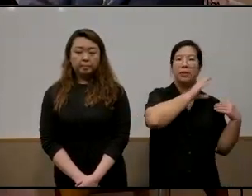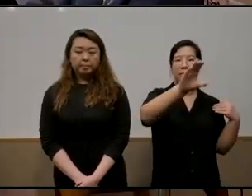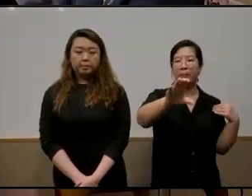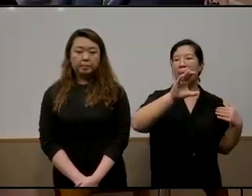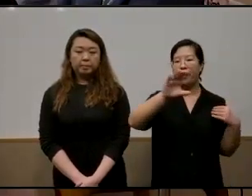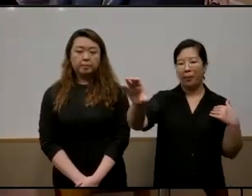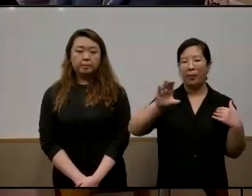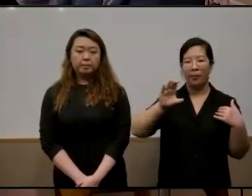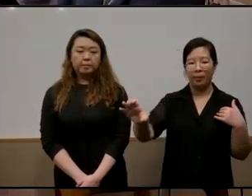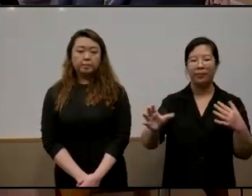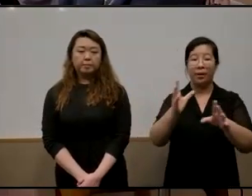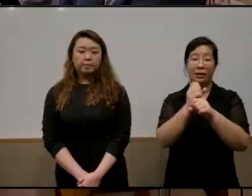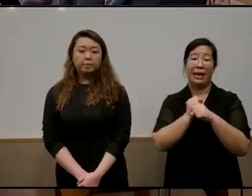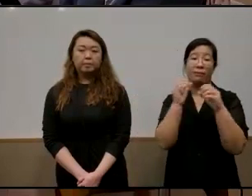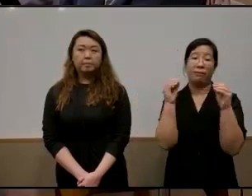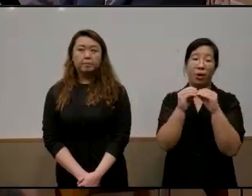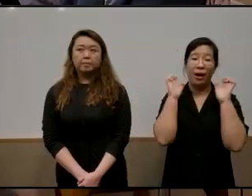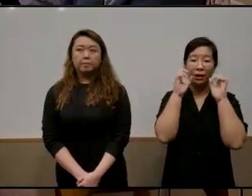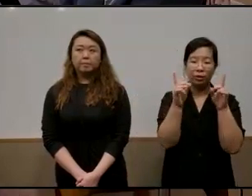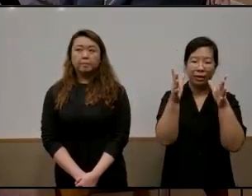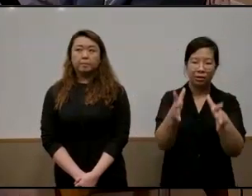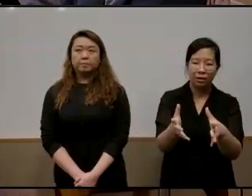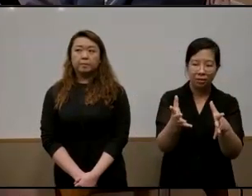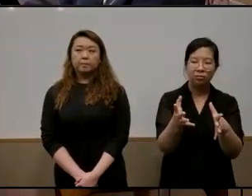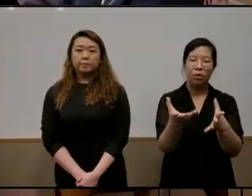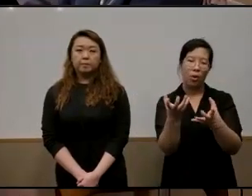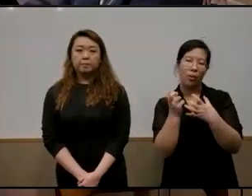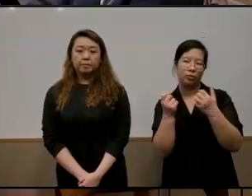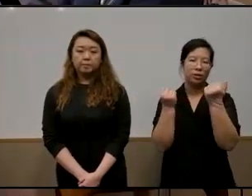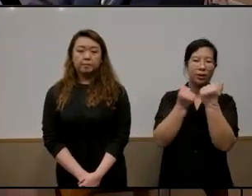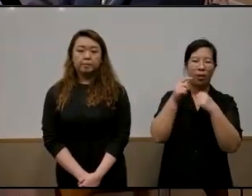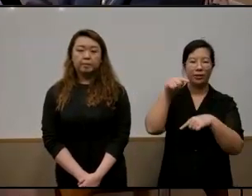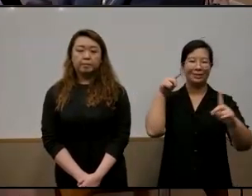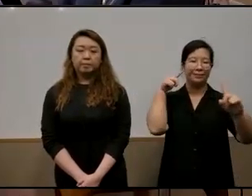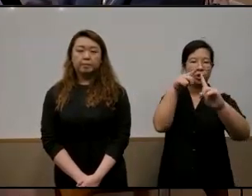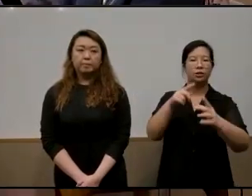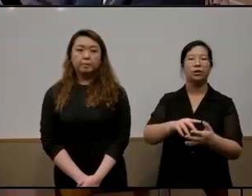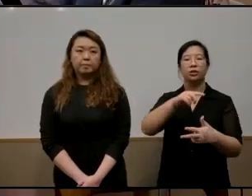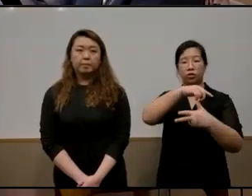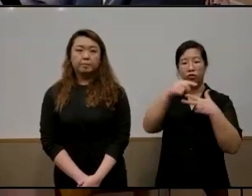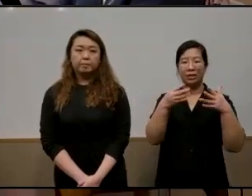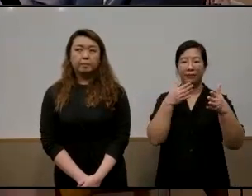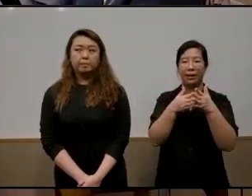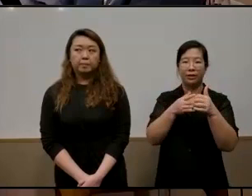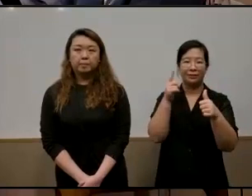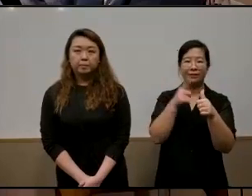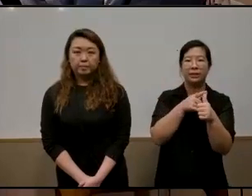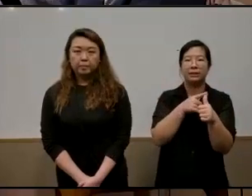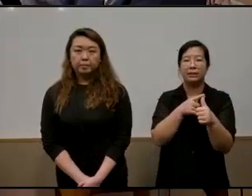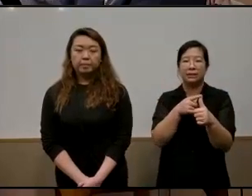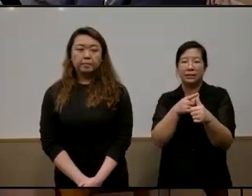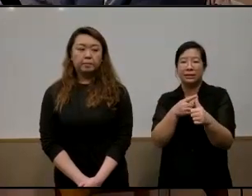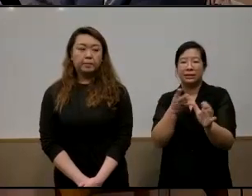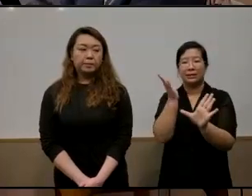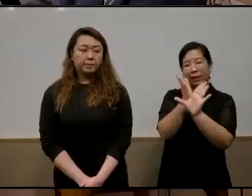are willing to spend part of the time pursuing this mission so there are three barriers to overcome the first one is psychological it's